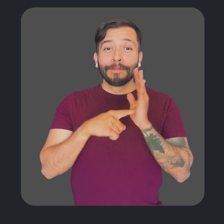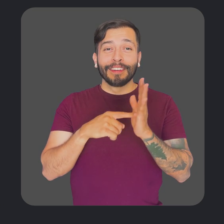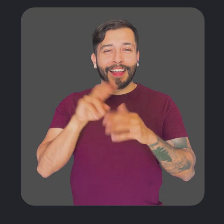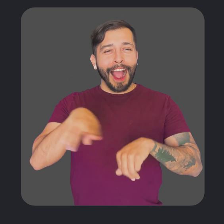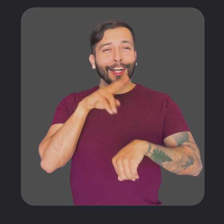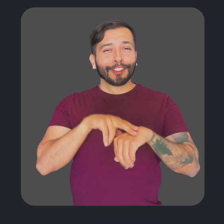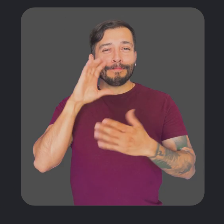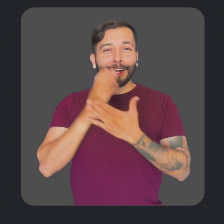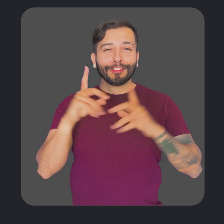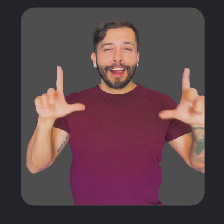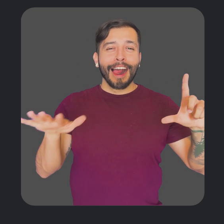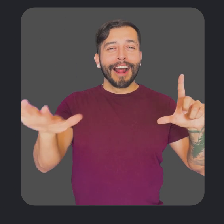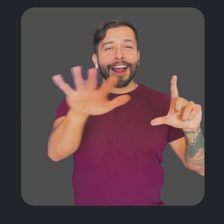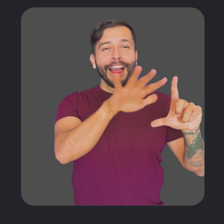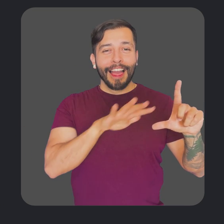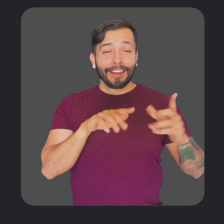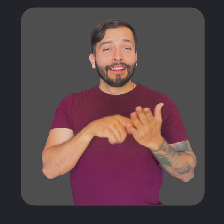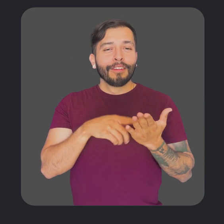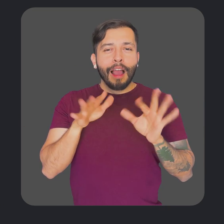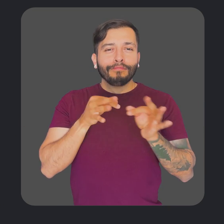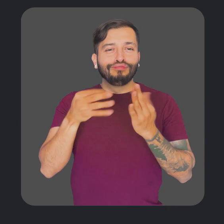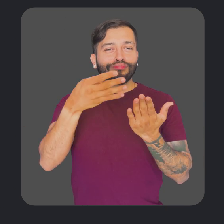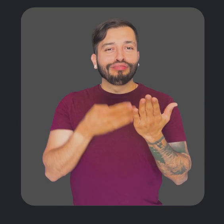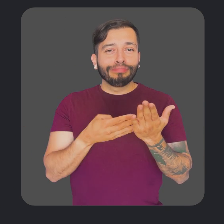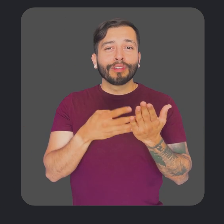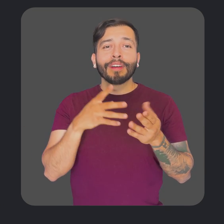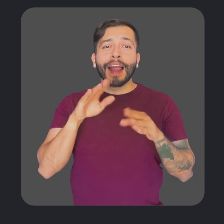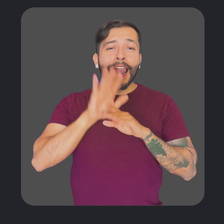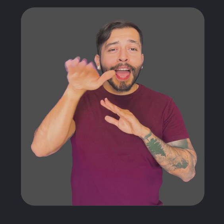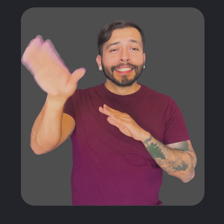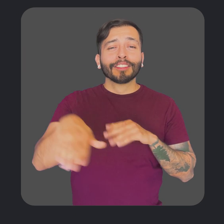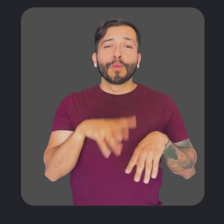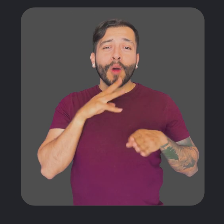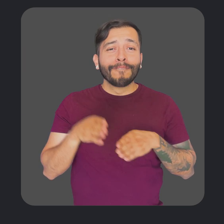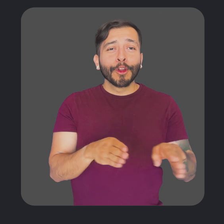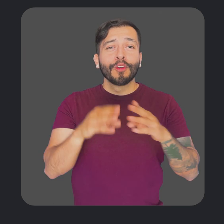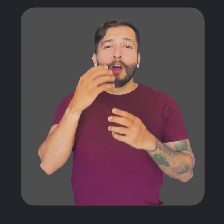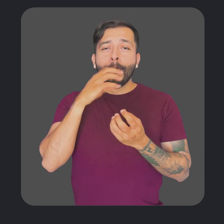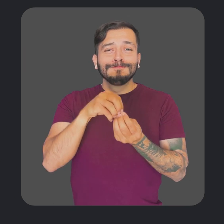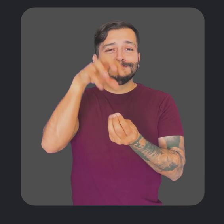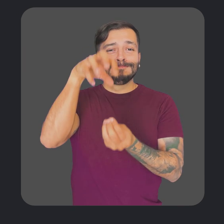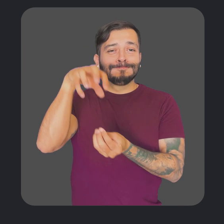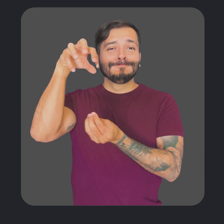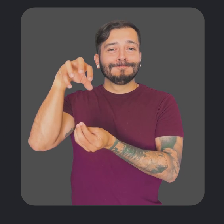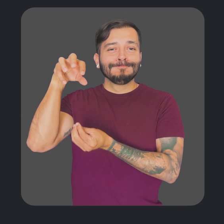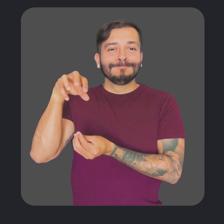Like in this example, we've taken a landscape photo, and Lookout will describe the hills, river, and hot air balloon in the sky.